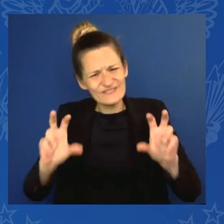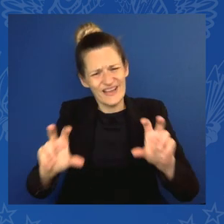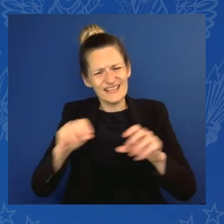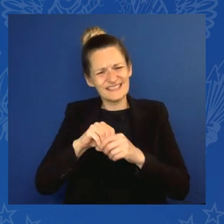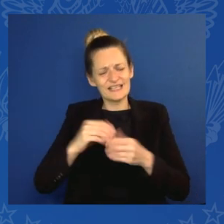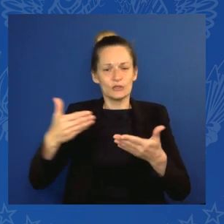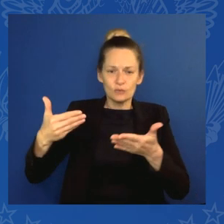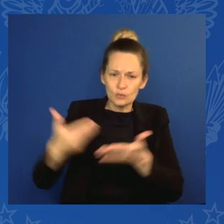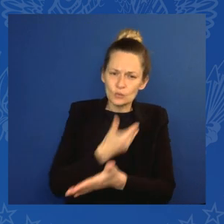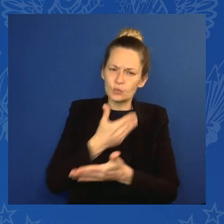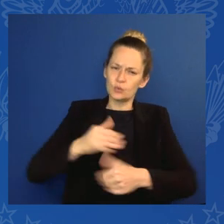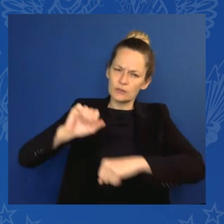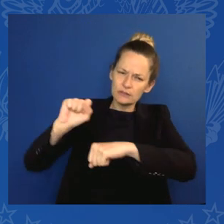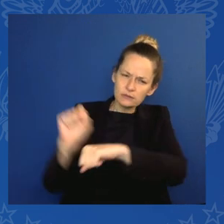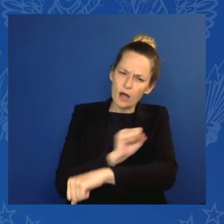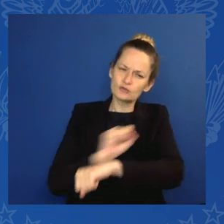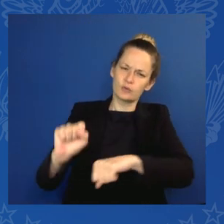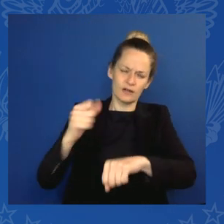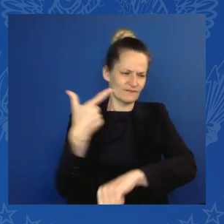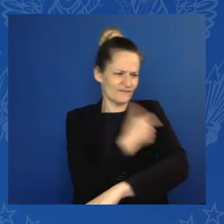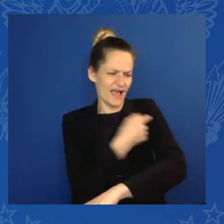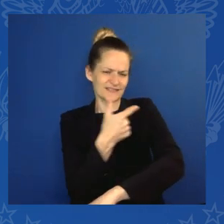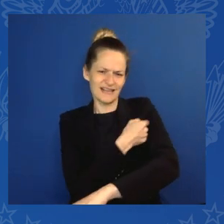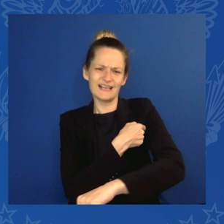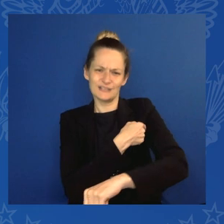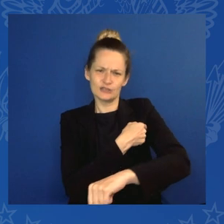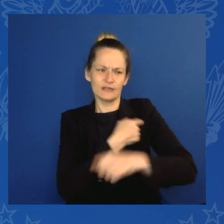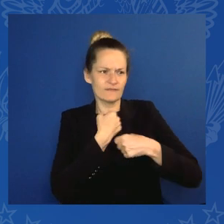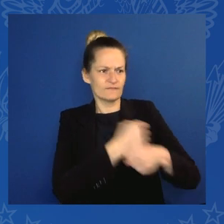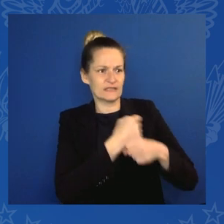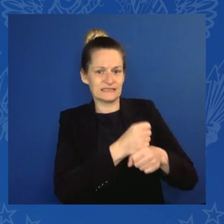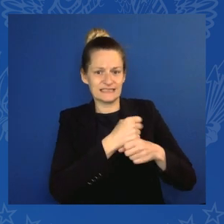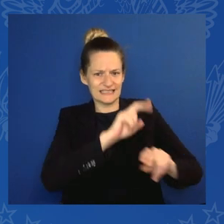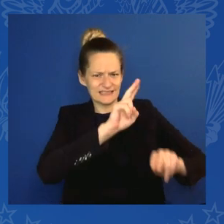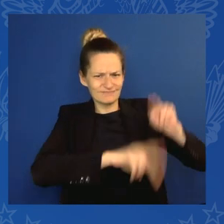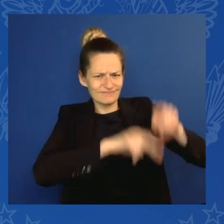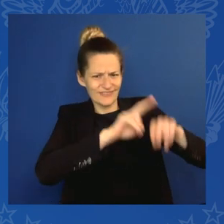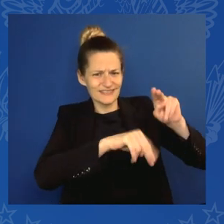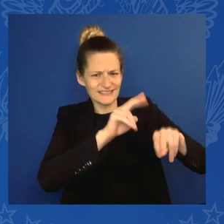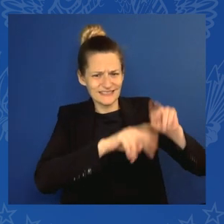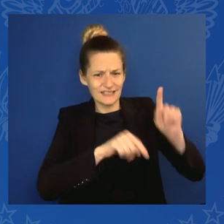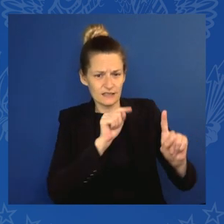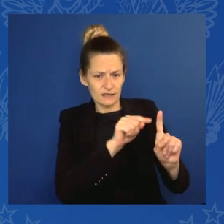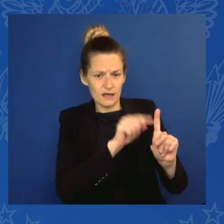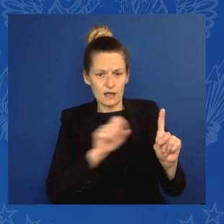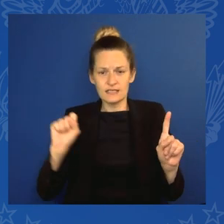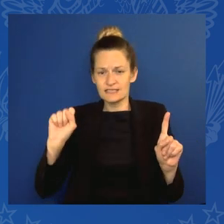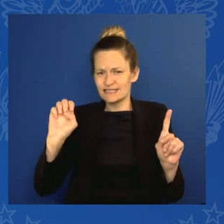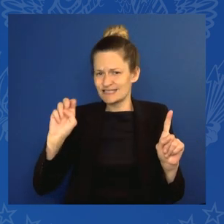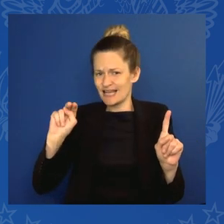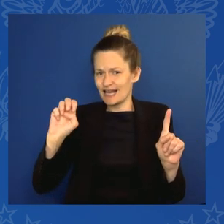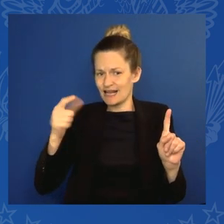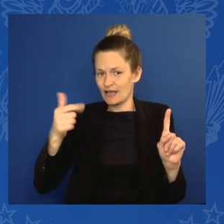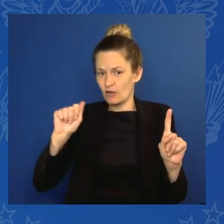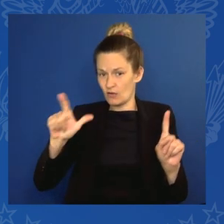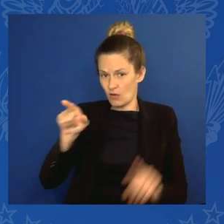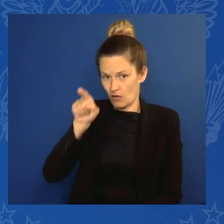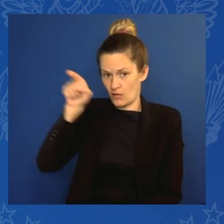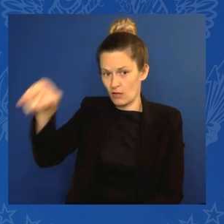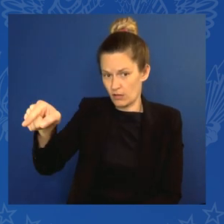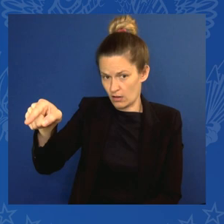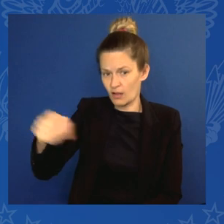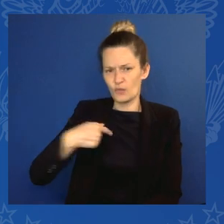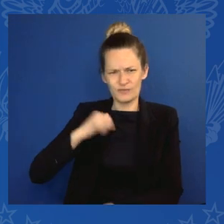When complete, we'll have the potential to produce hundreds of millions of doses of vaccine annually for COVID-19 and other